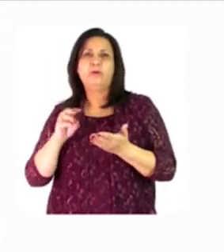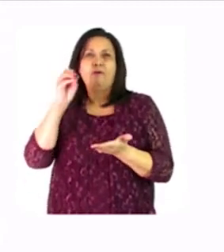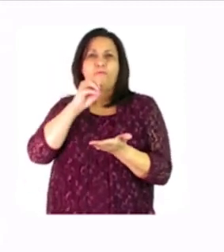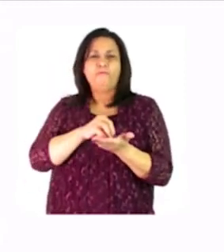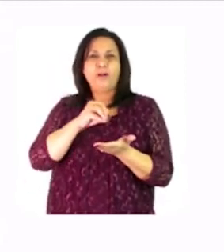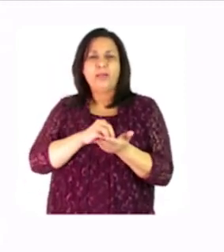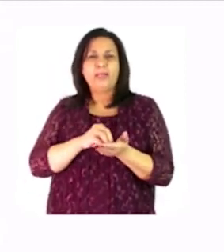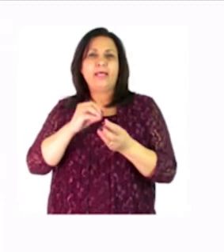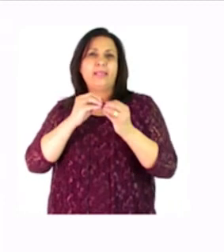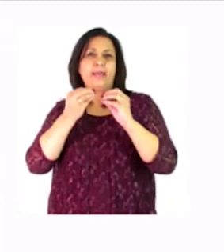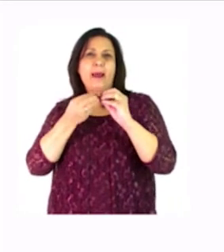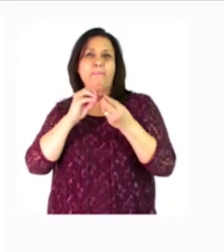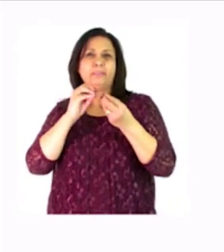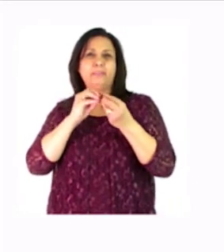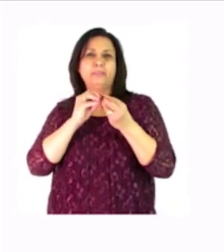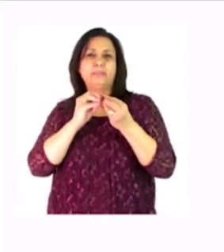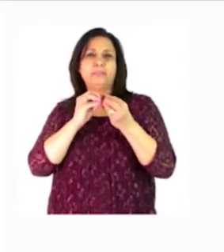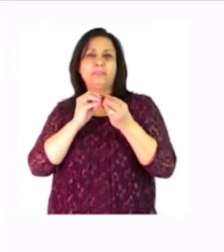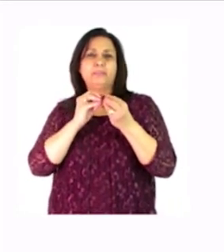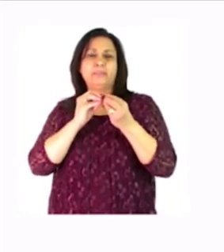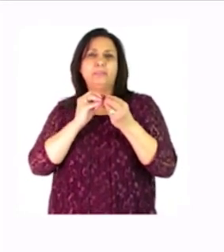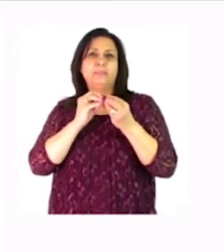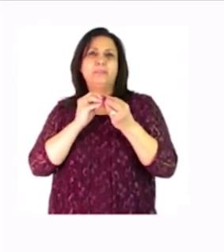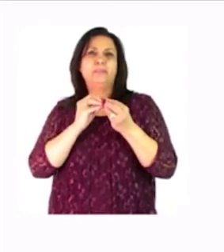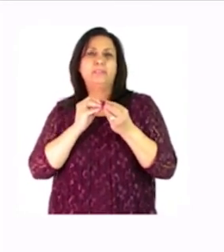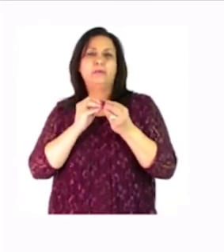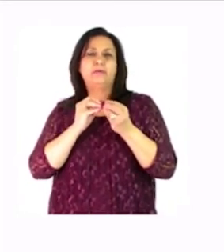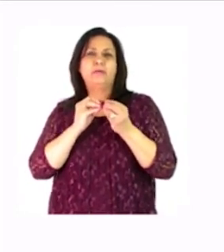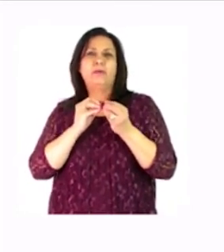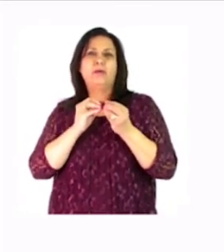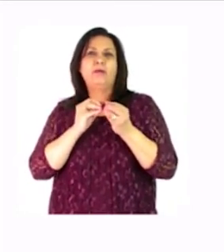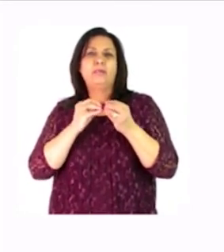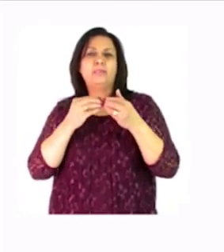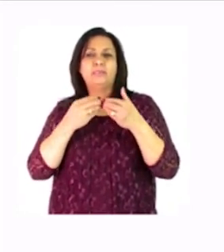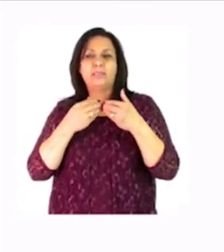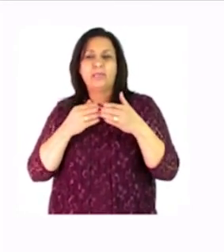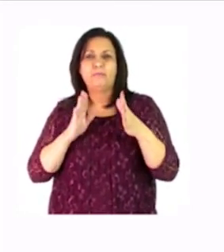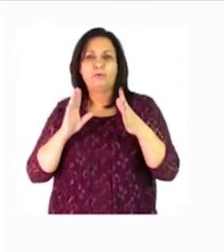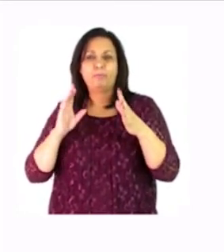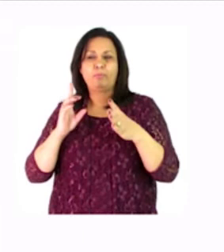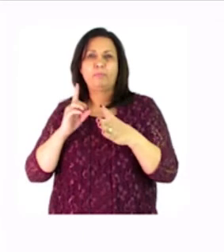order of the events starting from excuse me